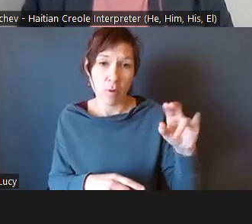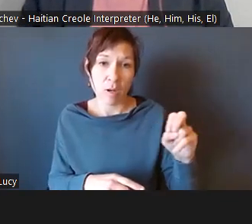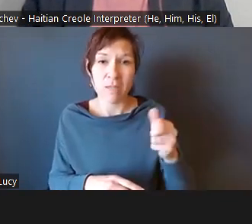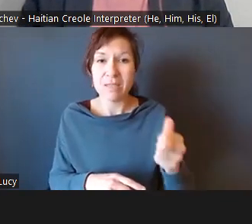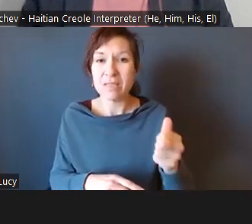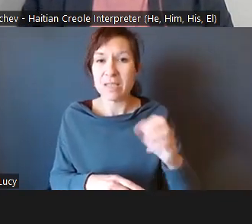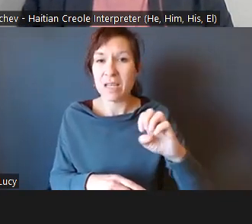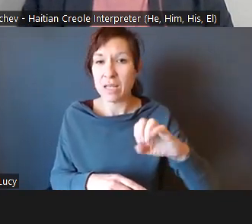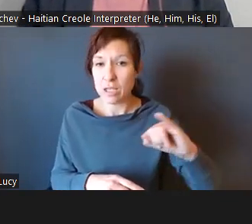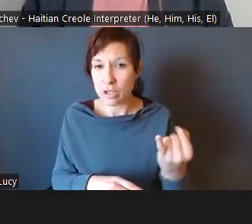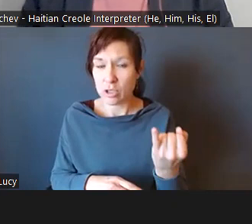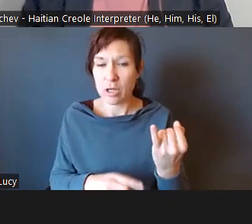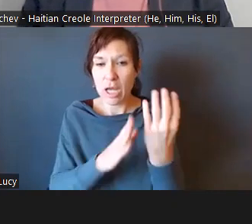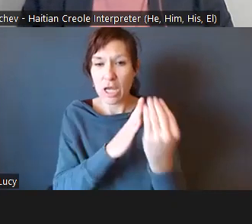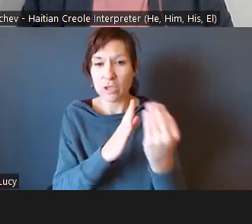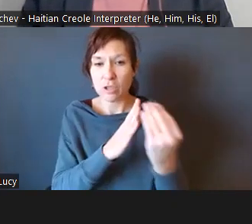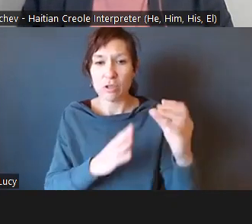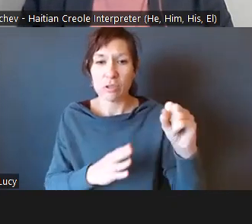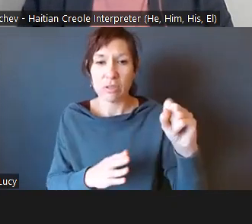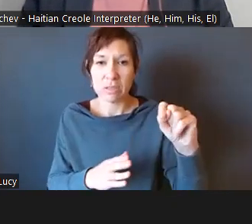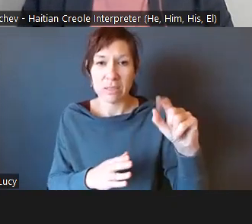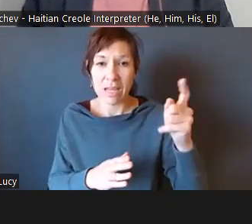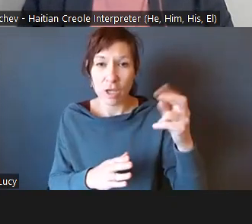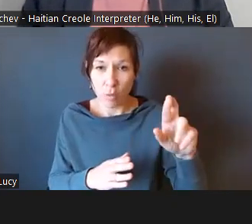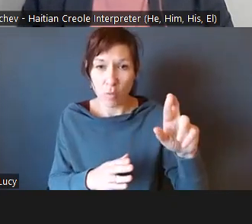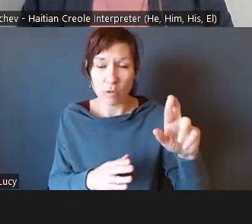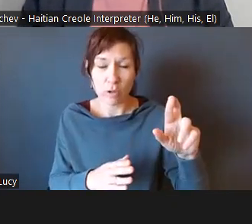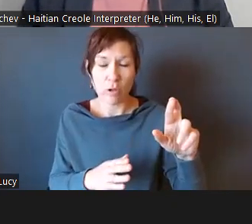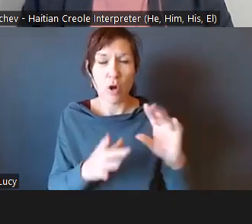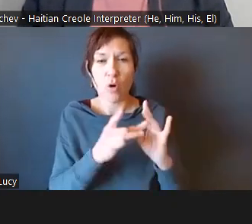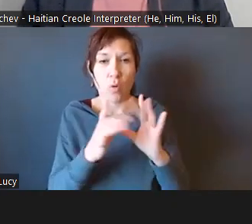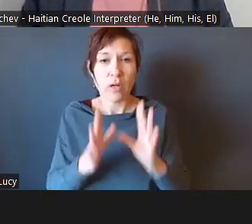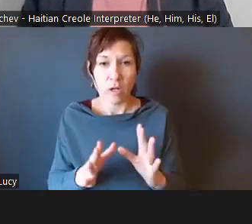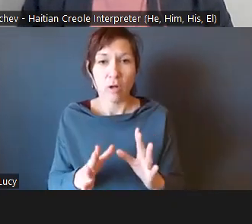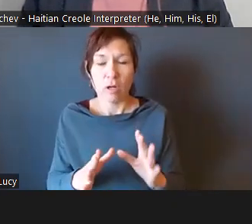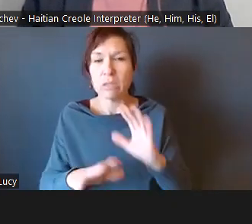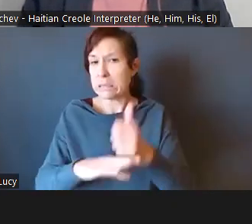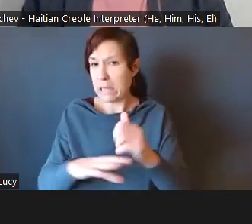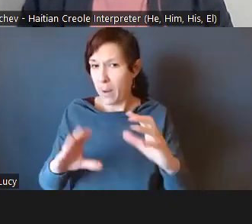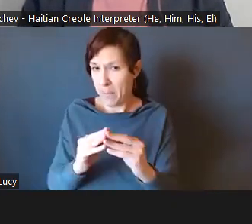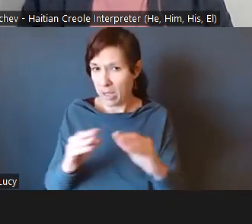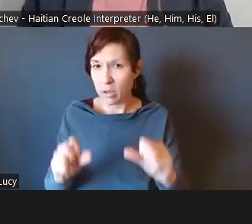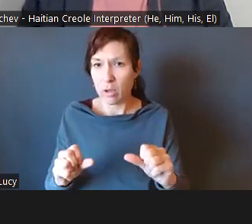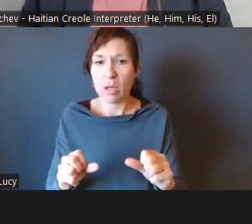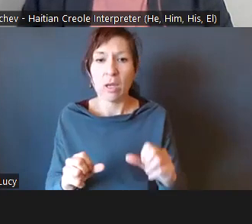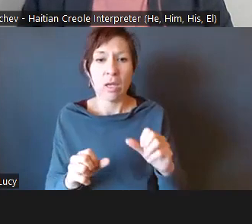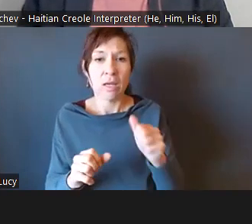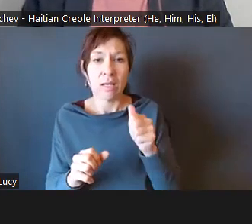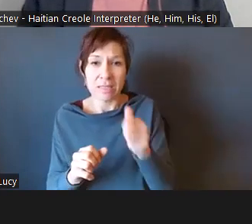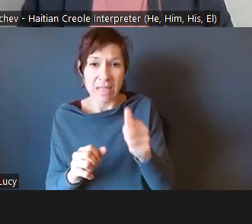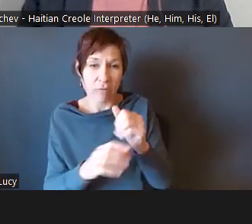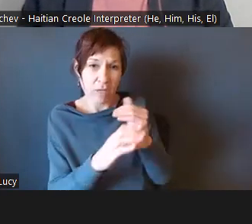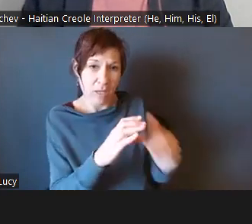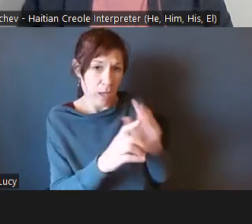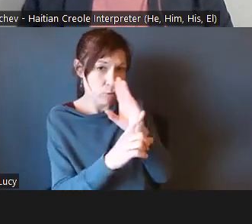external stakeholder coordinator. We will certainly set that up. You could also email her directly. Her